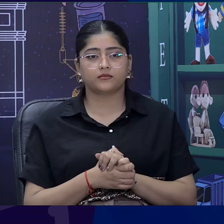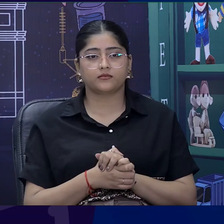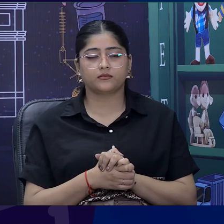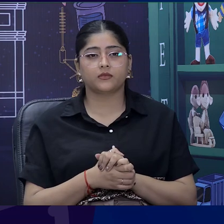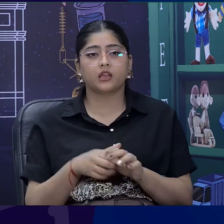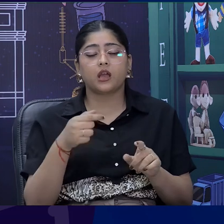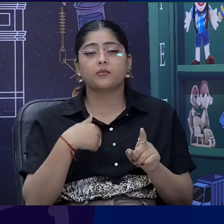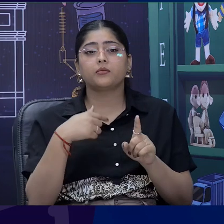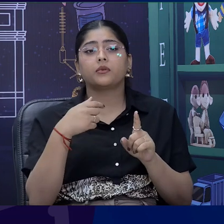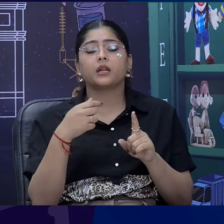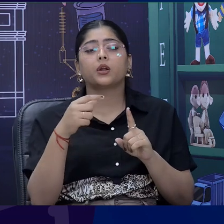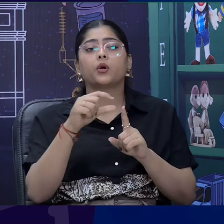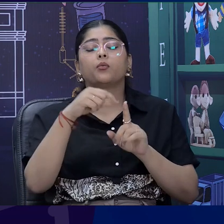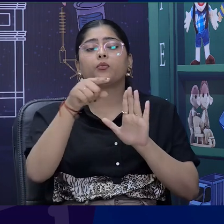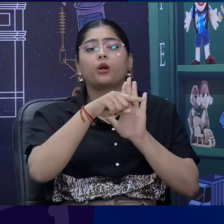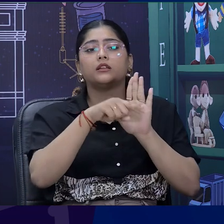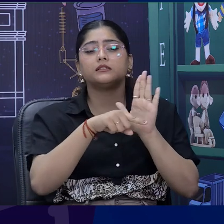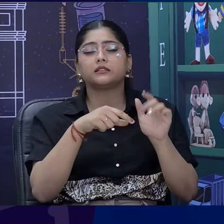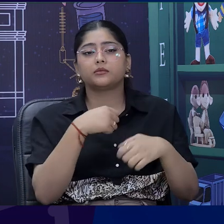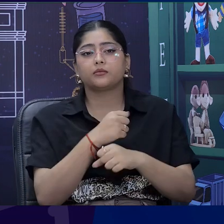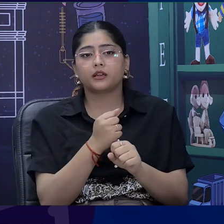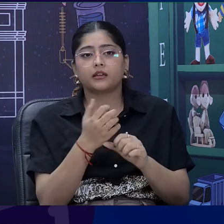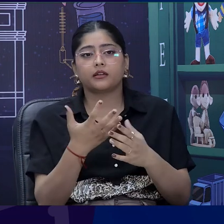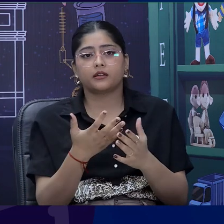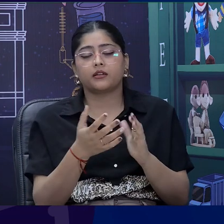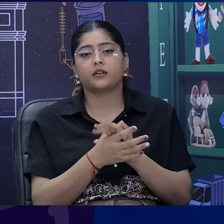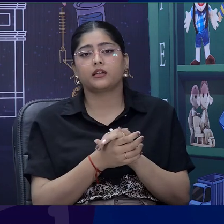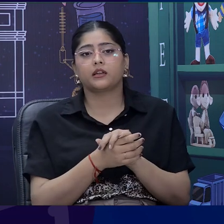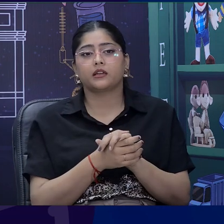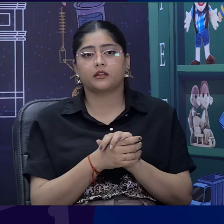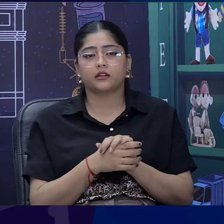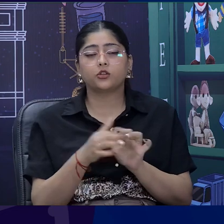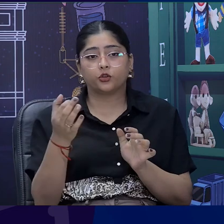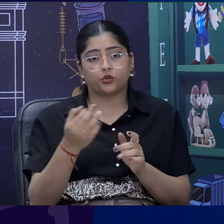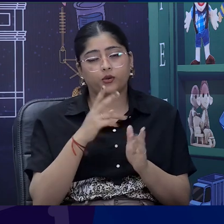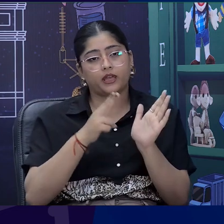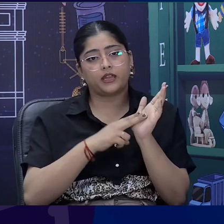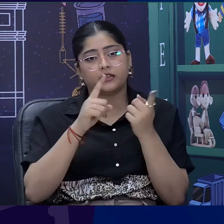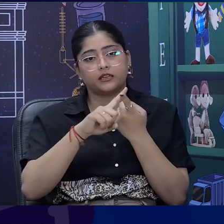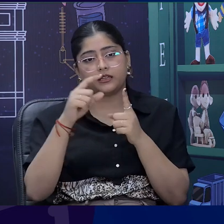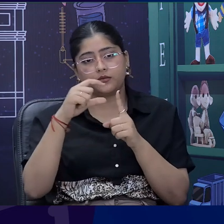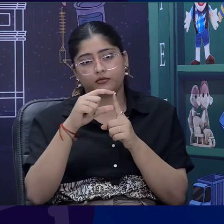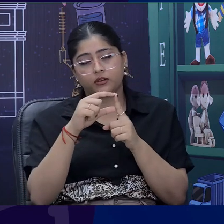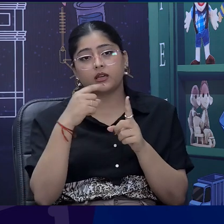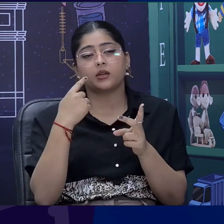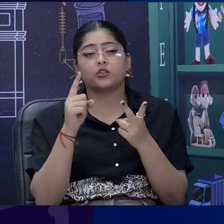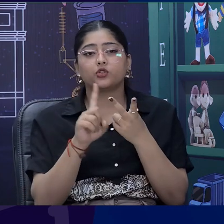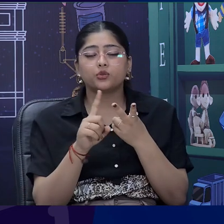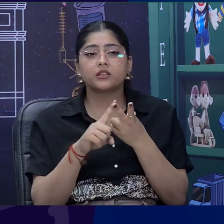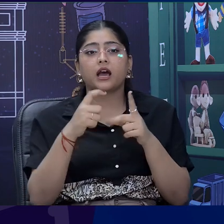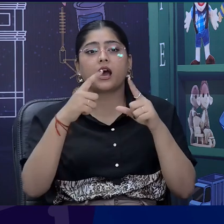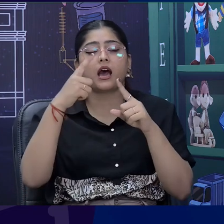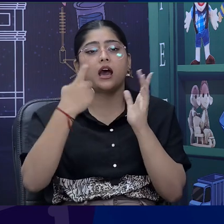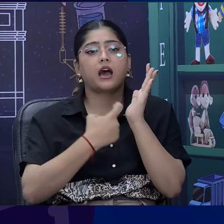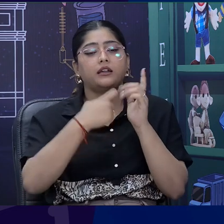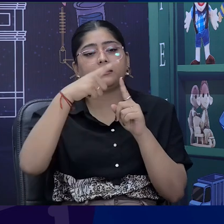our policy makers have made a beautiful policy, national education policy and rights of persons with disabilities act. So, it is